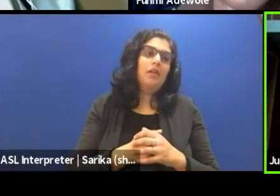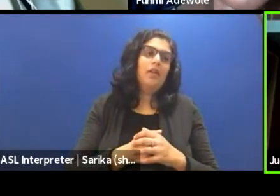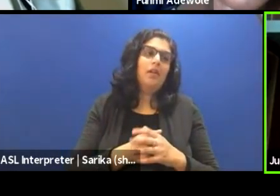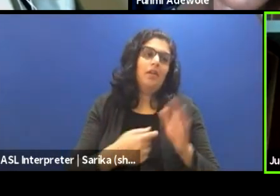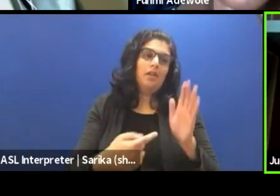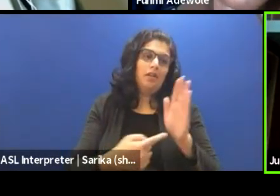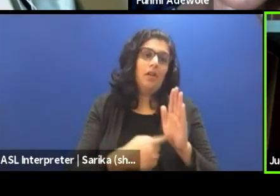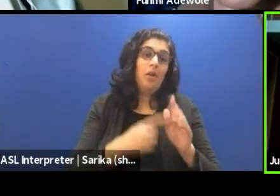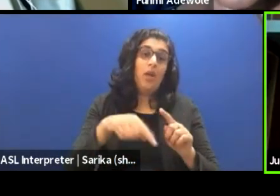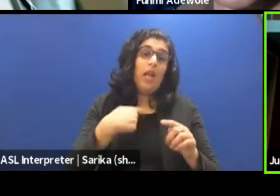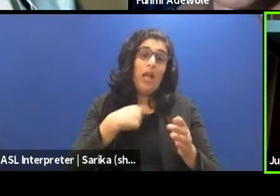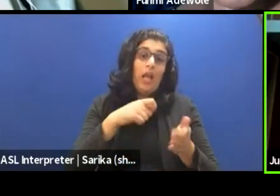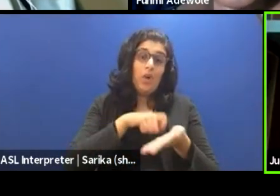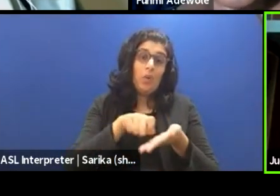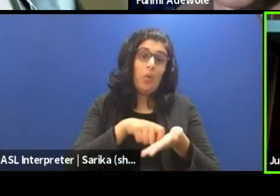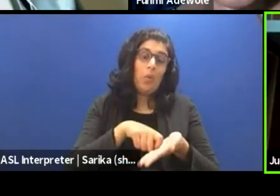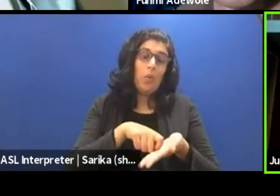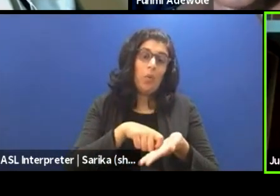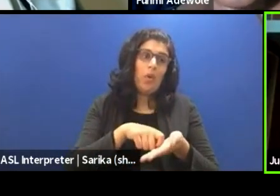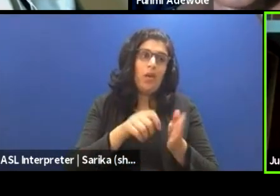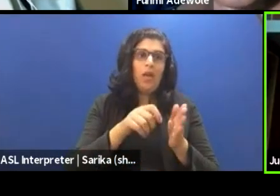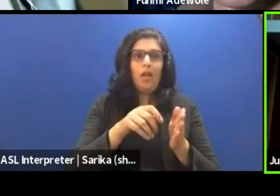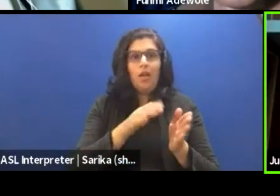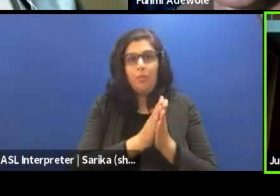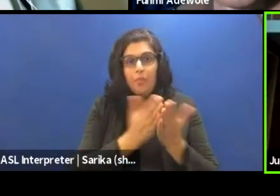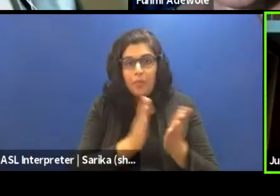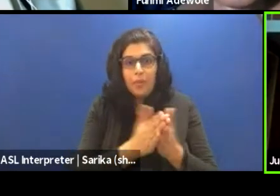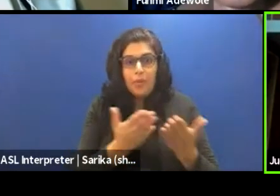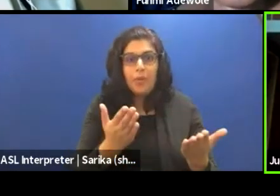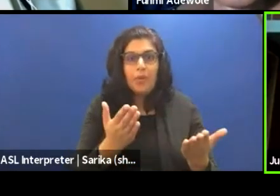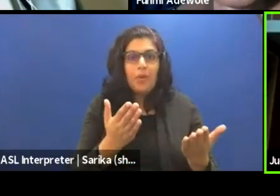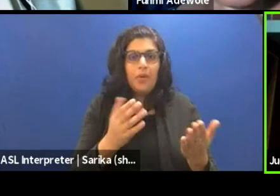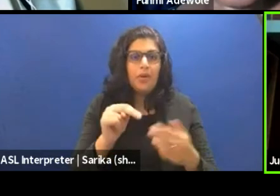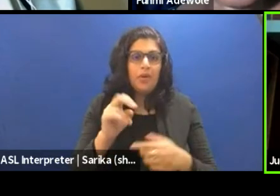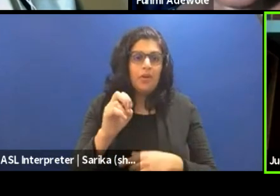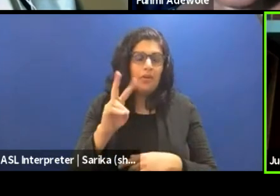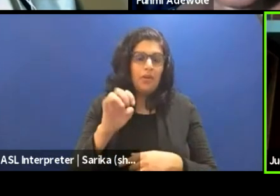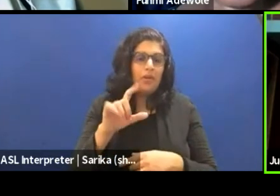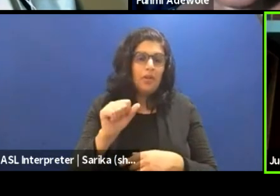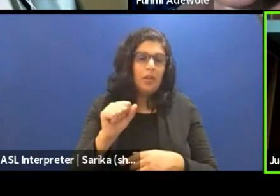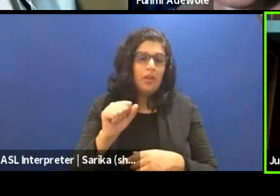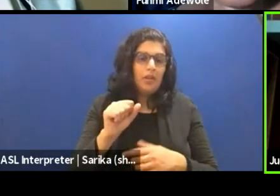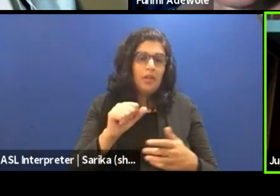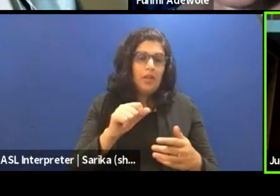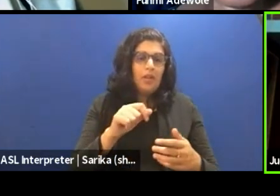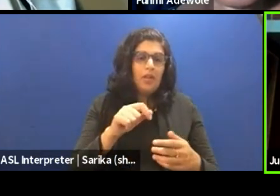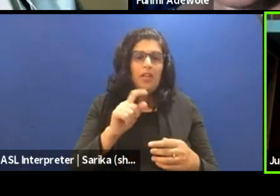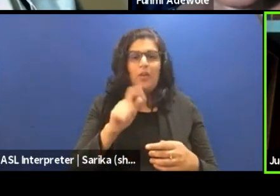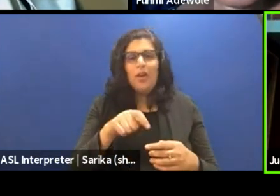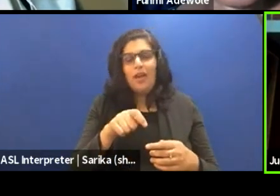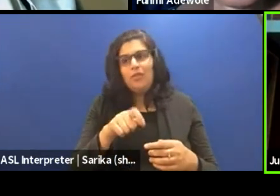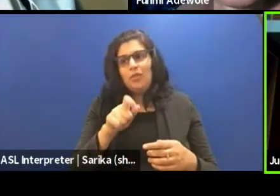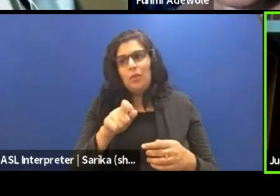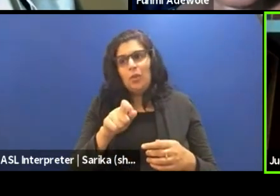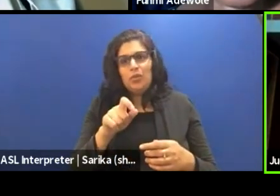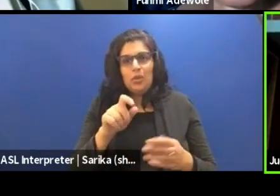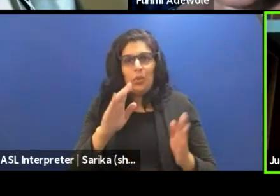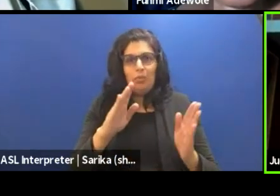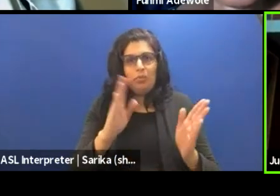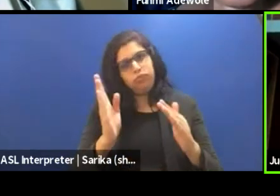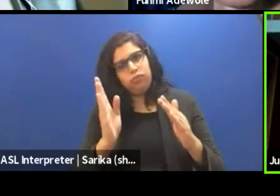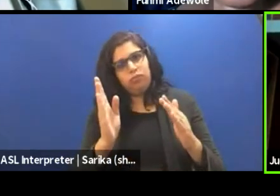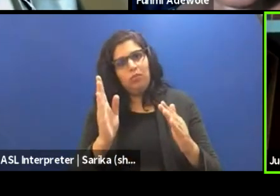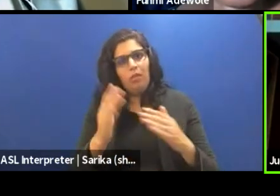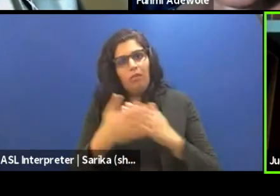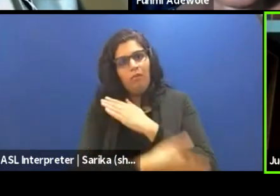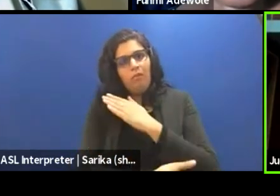When I write, as I say, I write novels and all. So, you know, when you write a novel, they tell you you have to idolize foreign words or all of that kind of stuff. And I